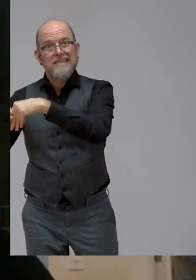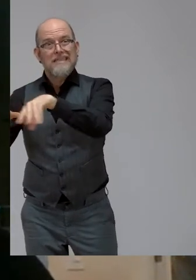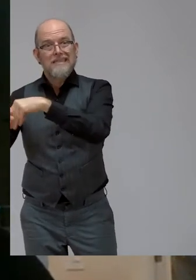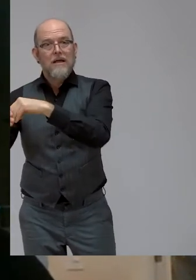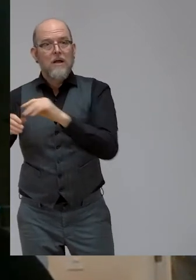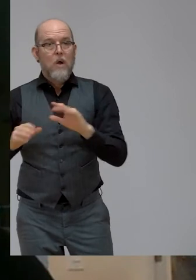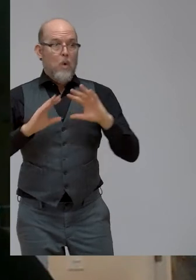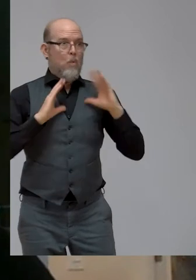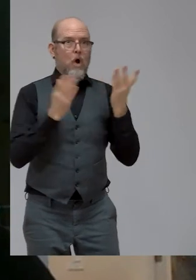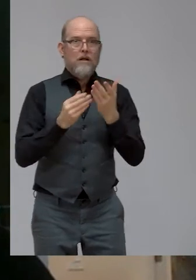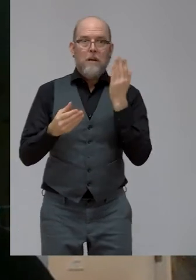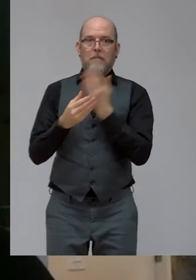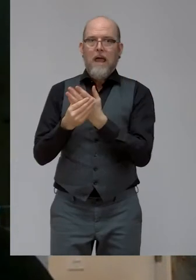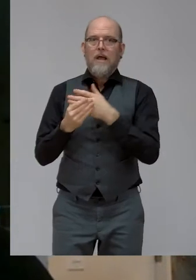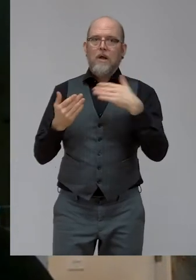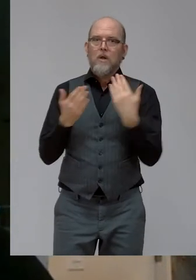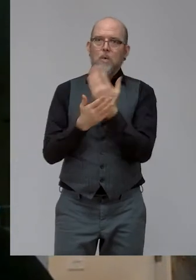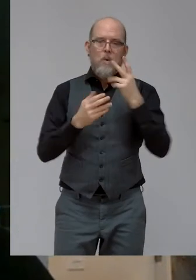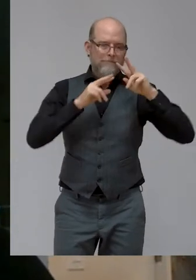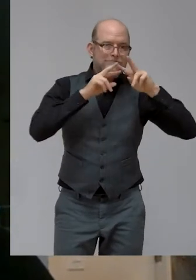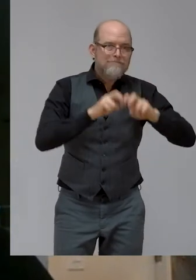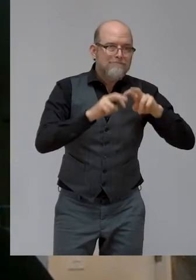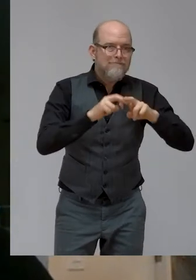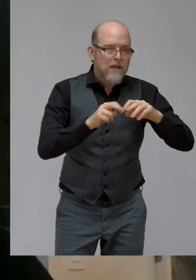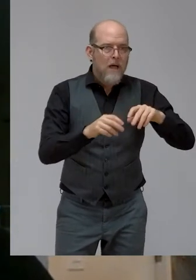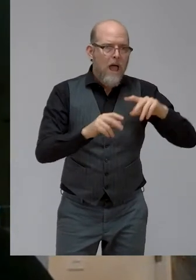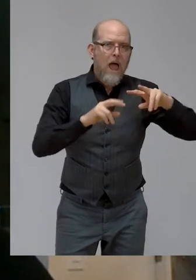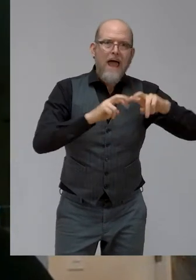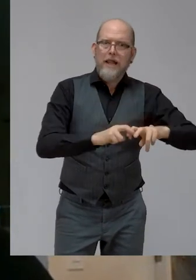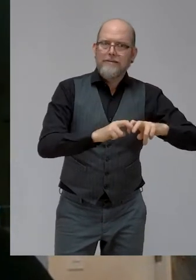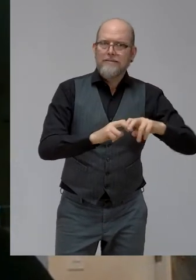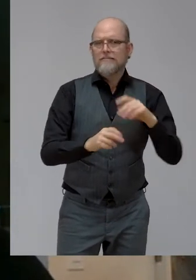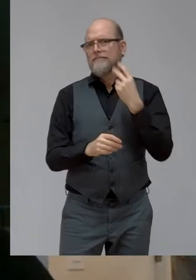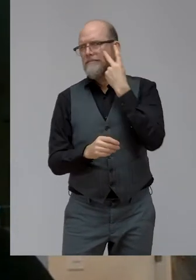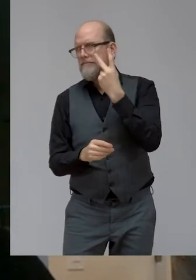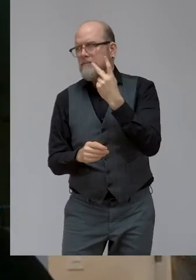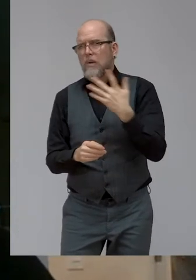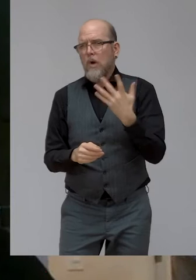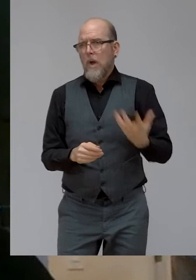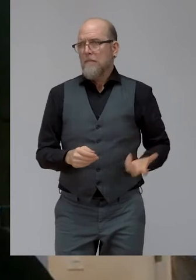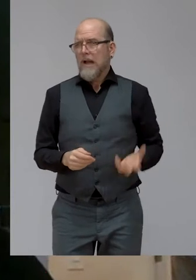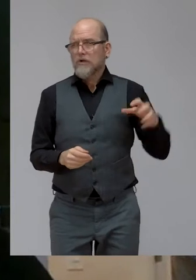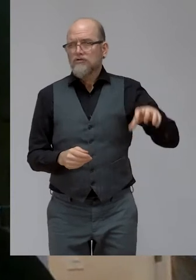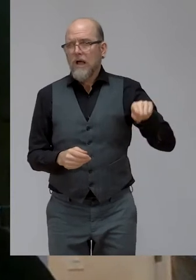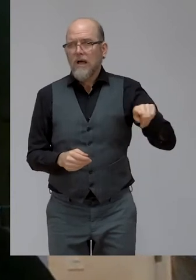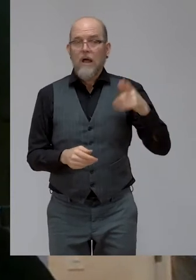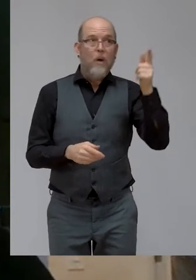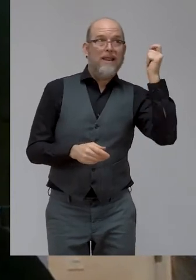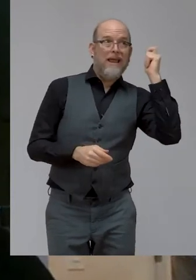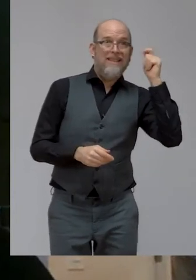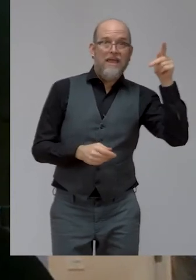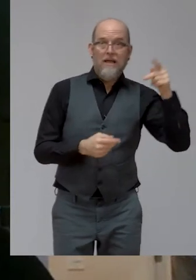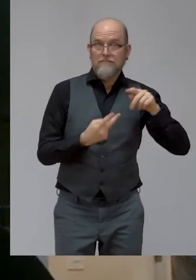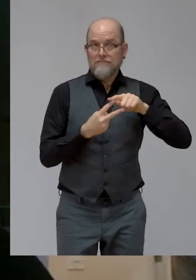and technical assistance to government partners in Bangladesh and Kenya on accelerating digital